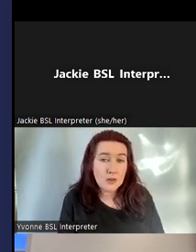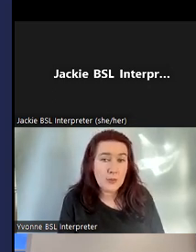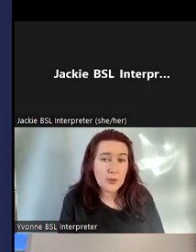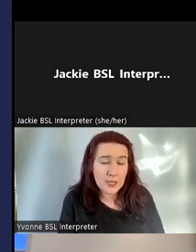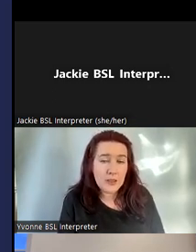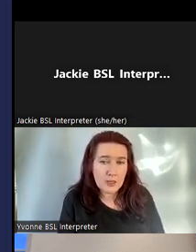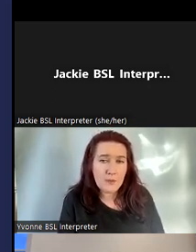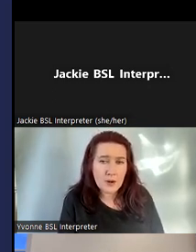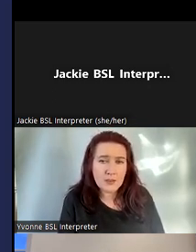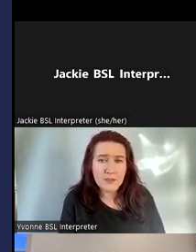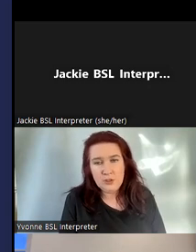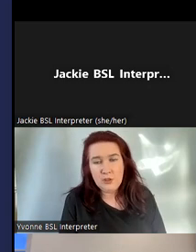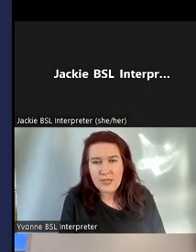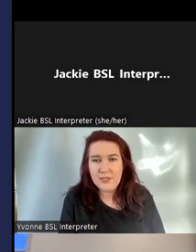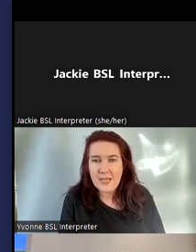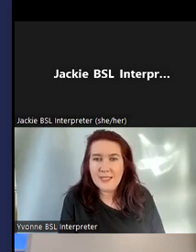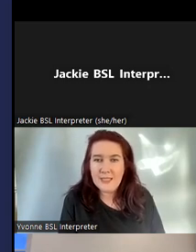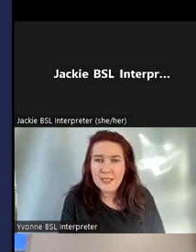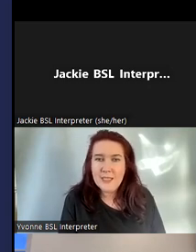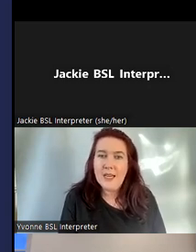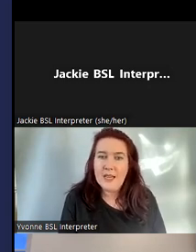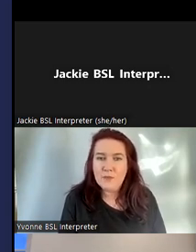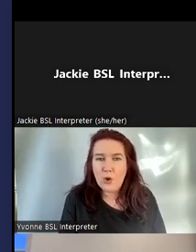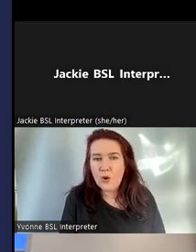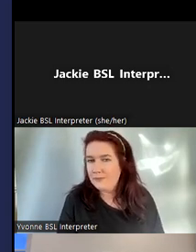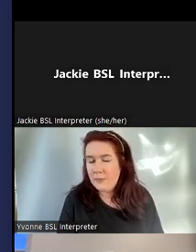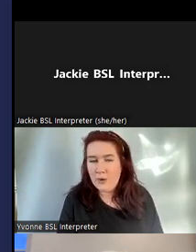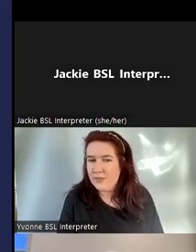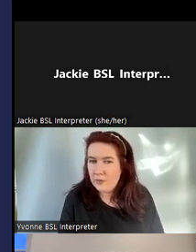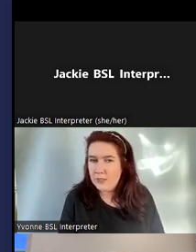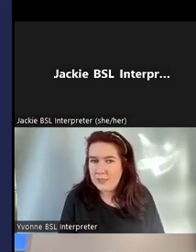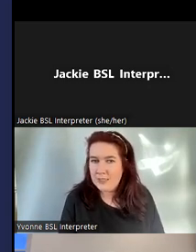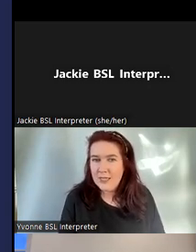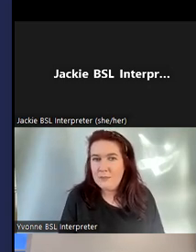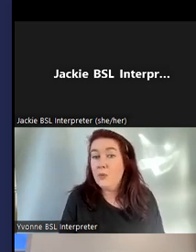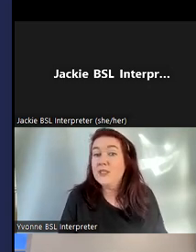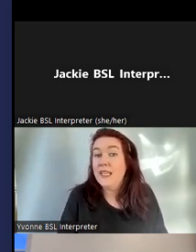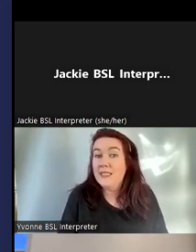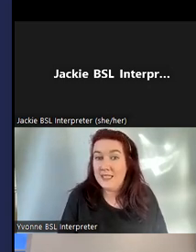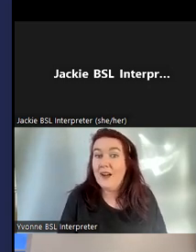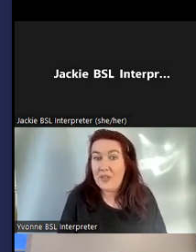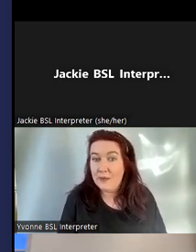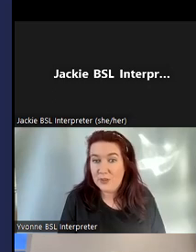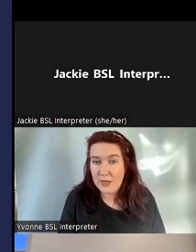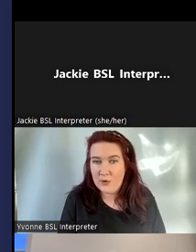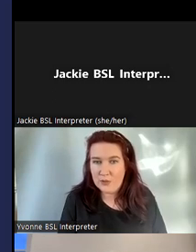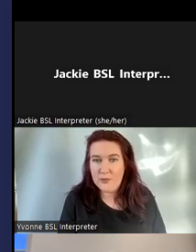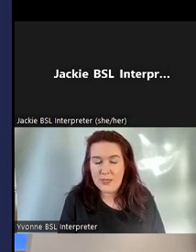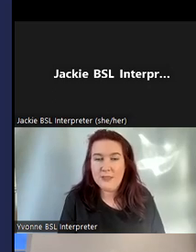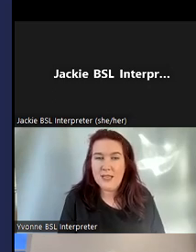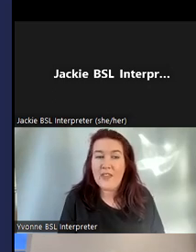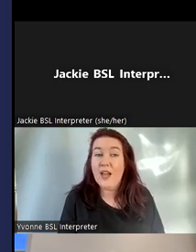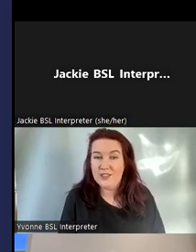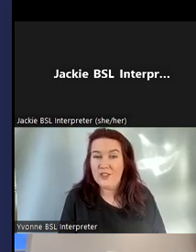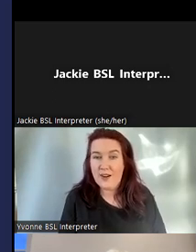Kilmarnock we know that the Kilmarnock you know Deaf Society or maybe one of the other ones but we're delighted to have that we saw that in auction